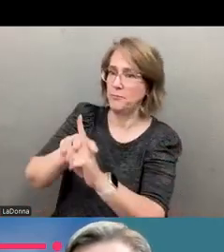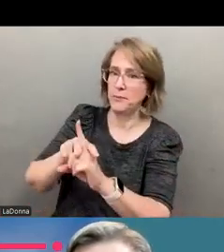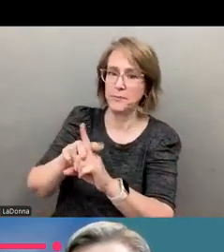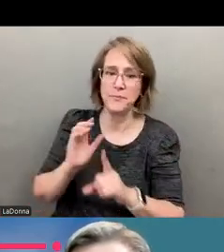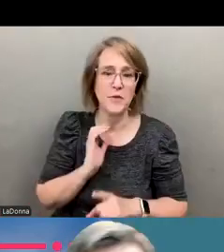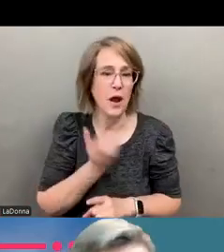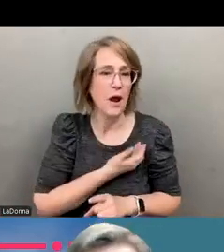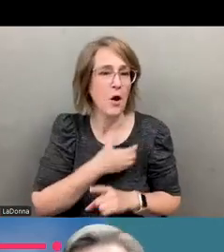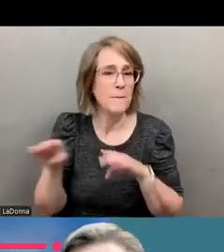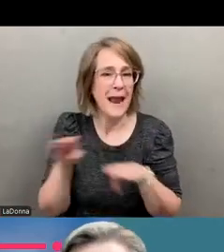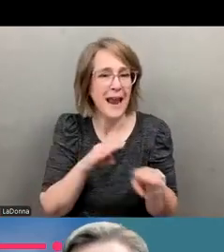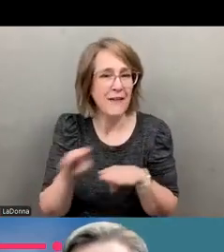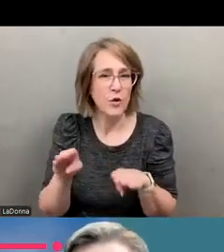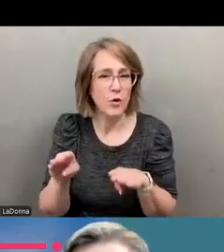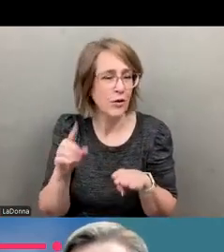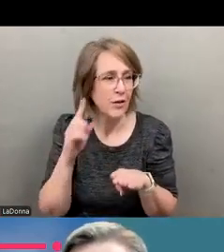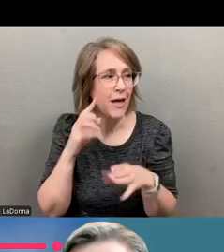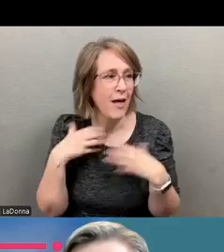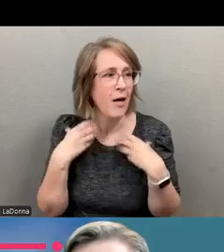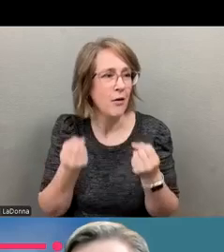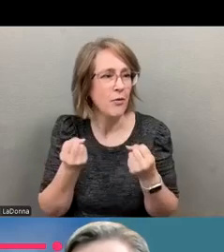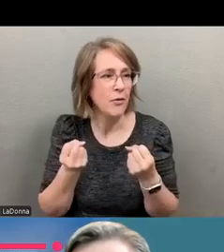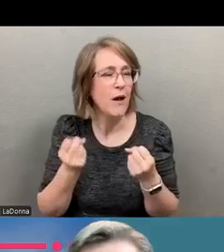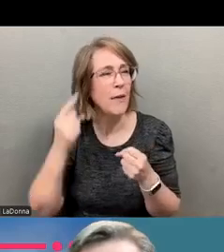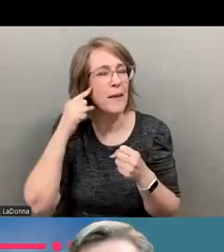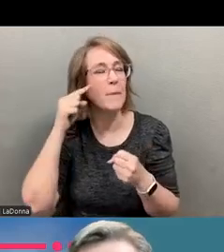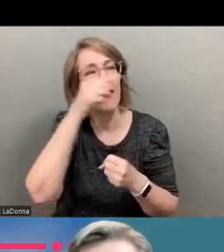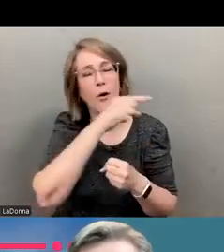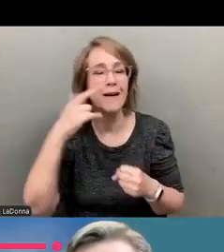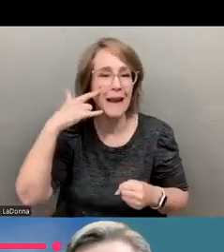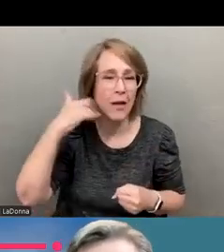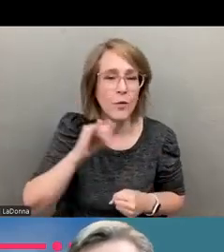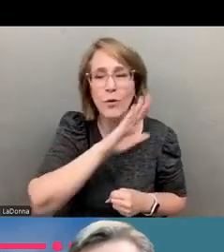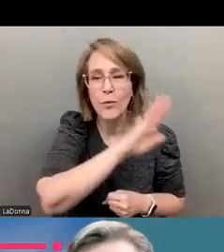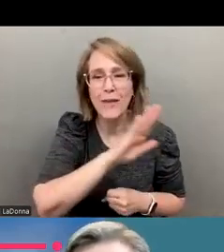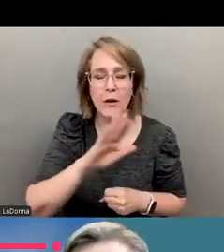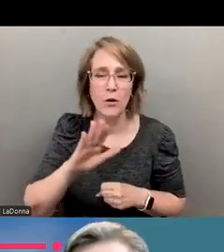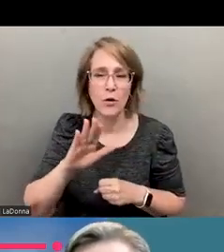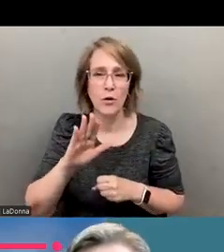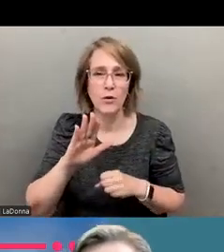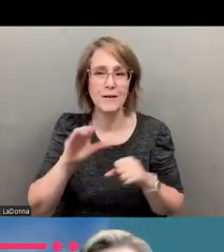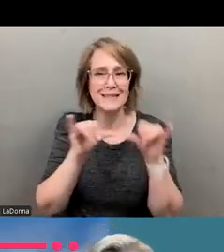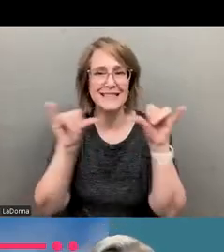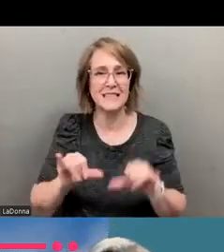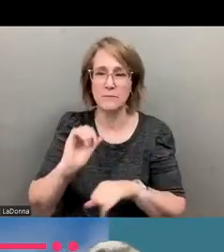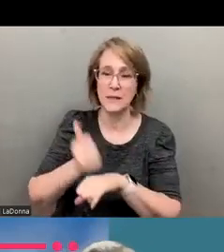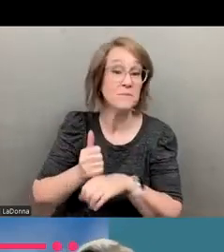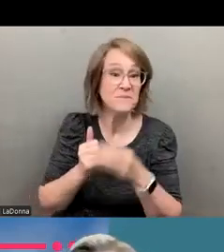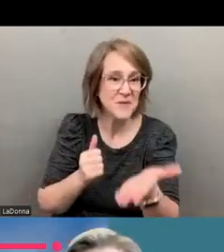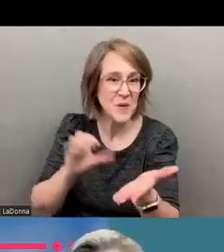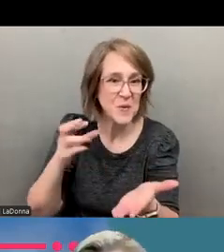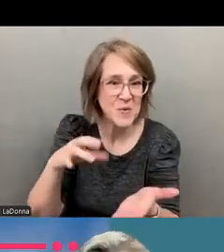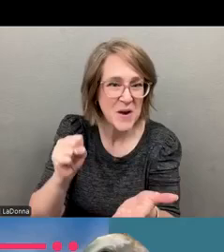John Frank, John Frank and Sierra doing work about that in some of the California systems. And we've had production on that. It's really fascinating to me. Chris